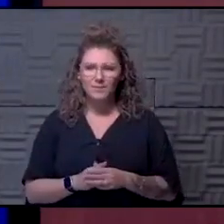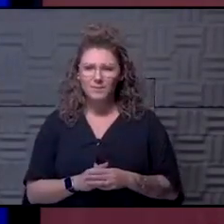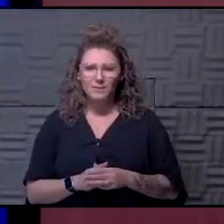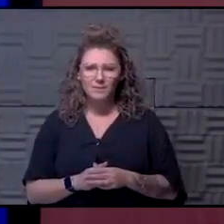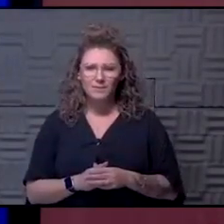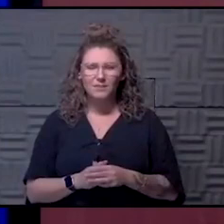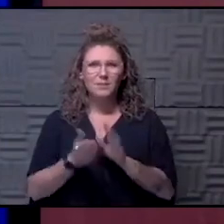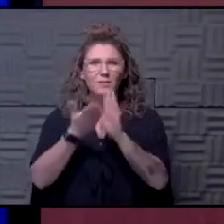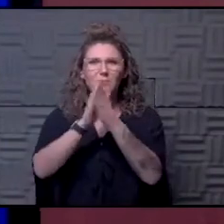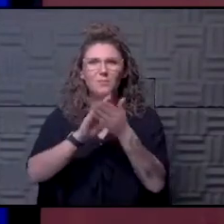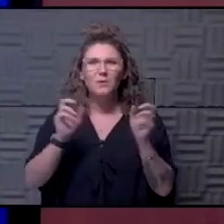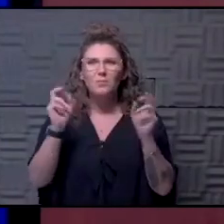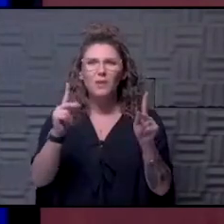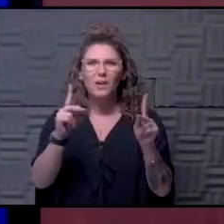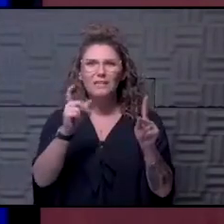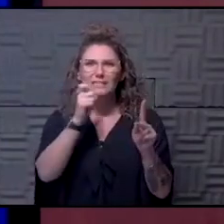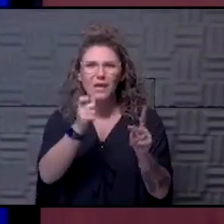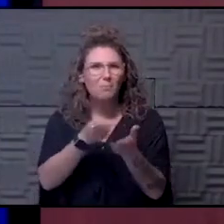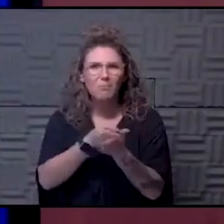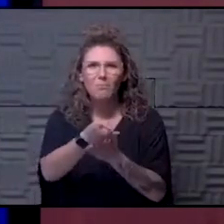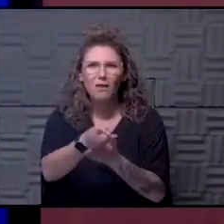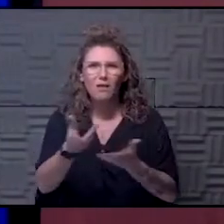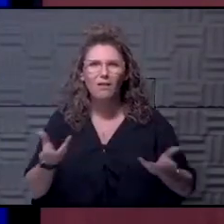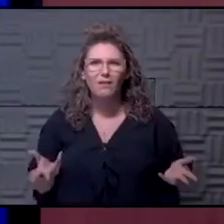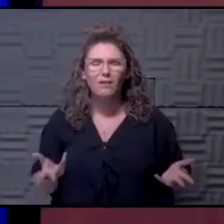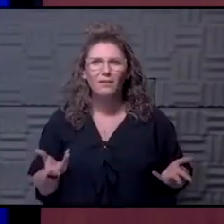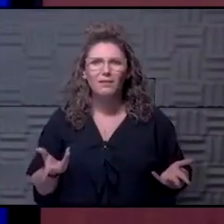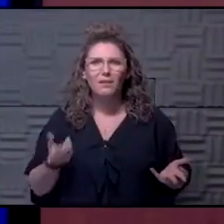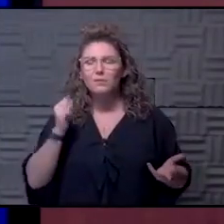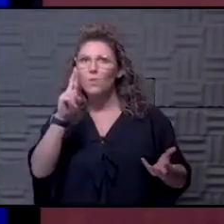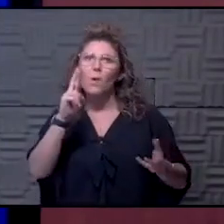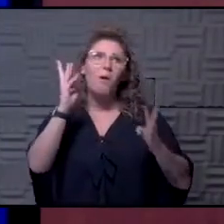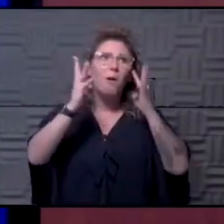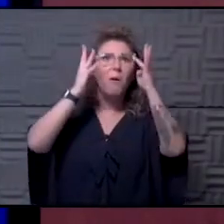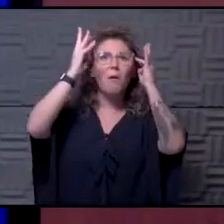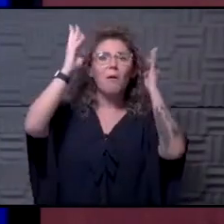It became okay to not quite tell the truth or to make stuff up.